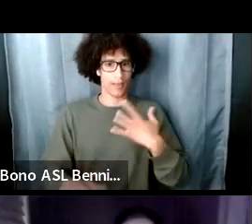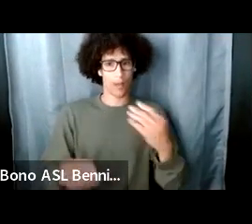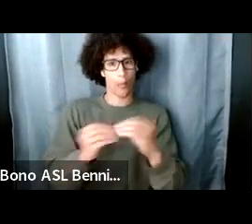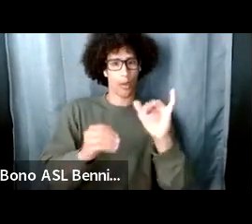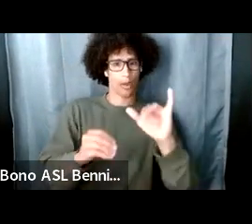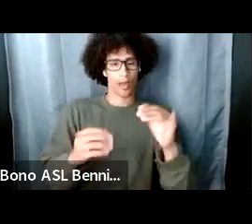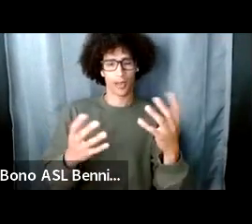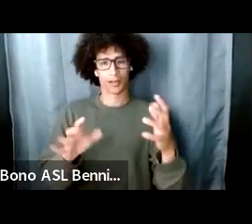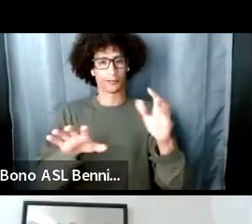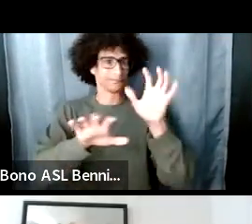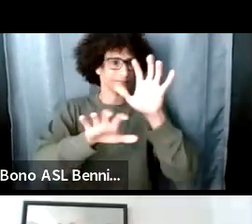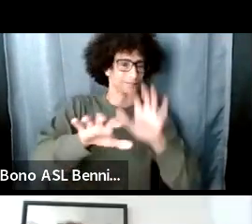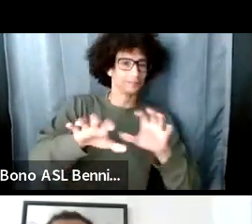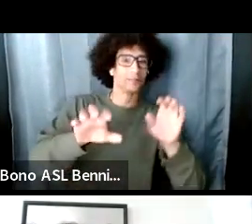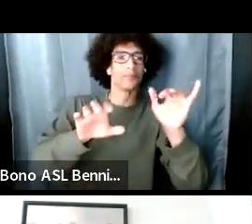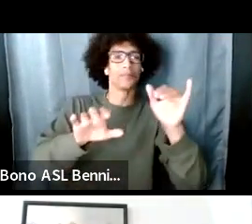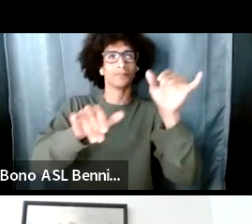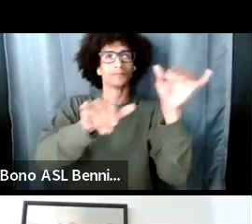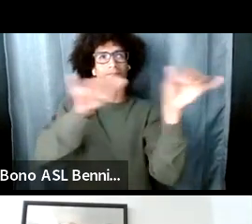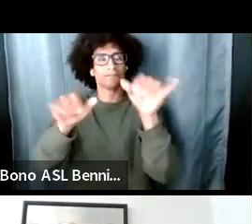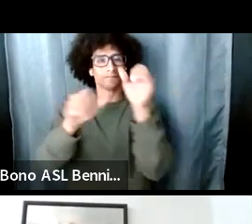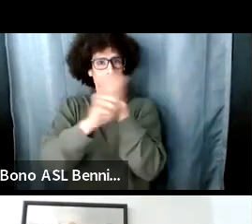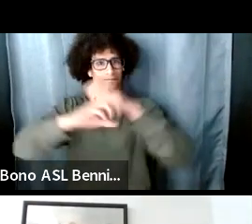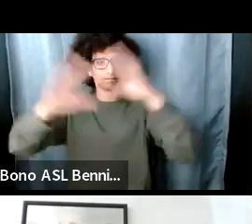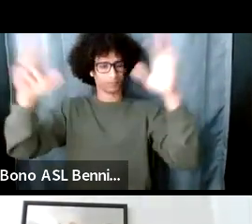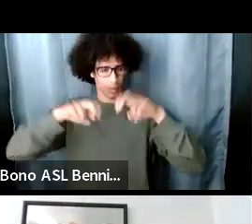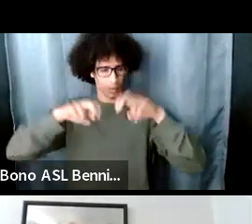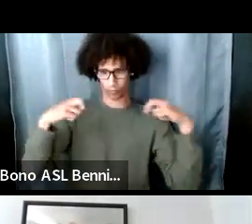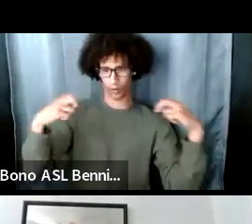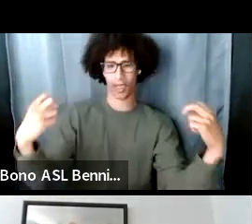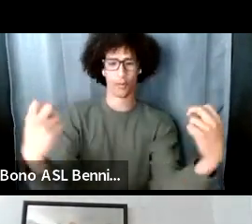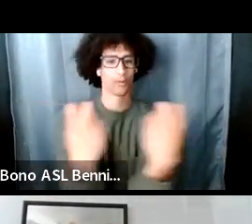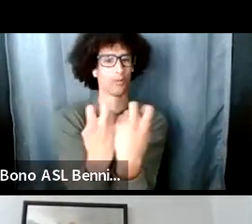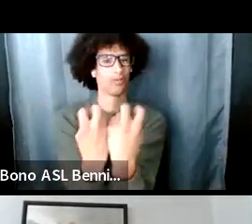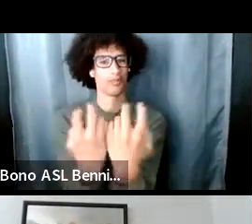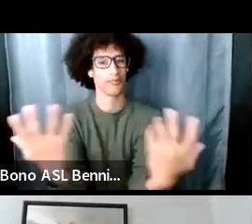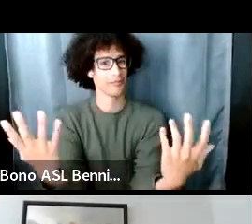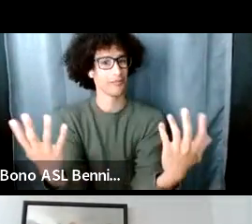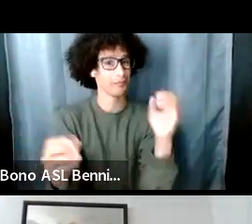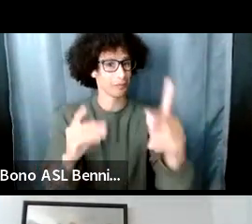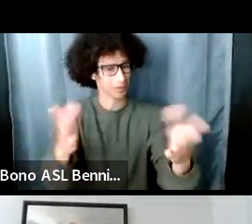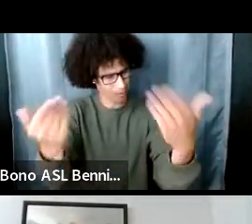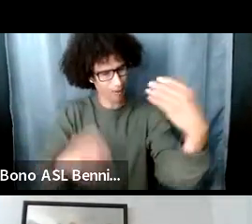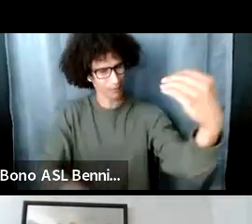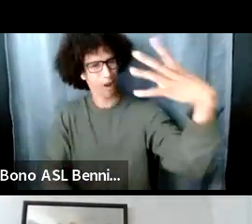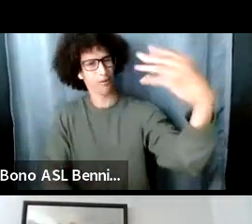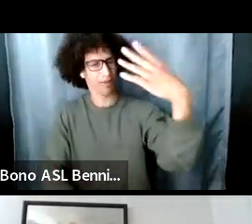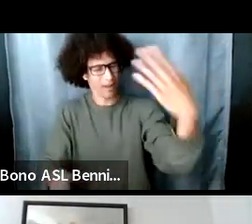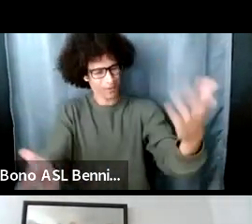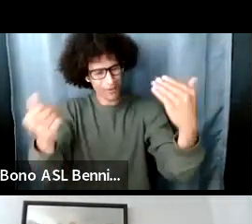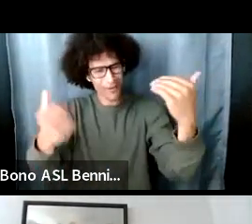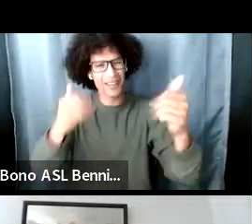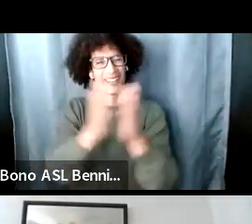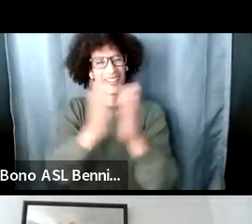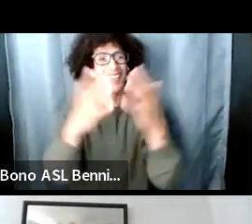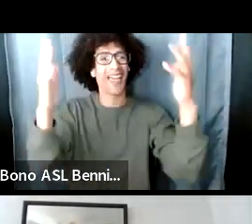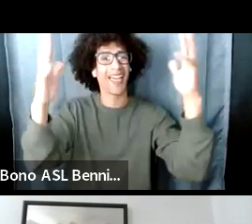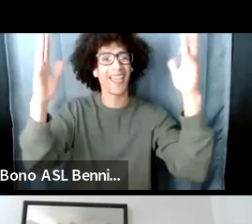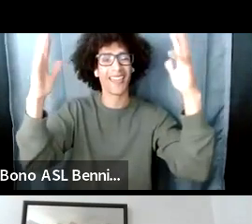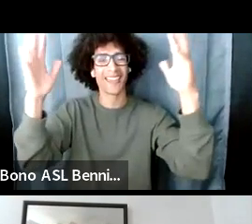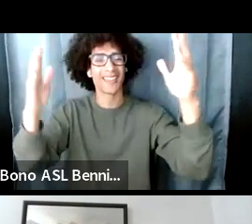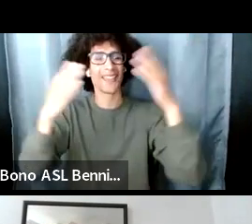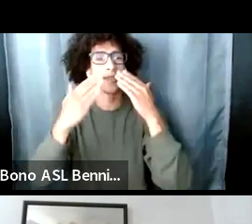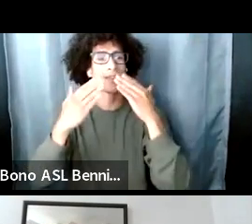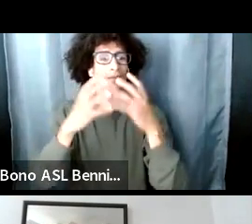yes yes yay hello beautiful yes you're comfortable turning your there we go yay thank you so much hello